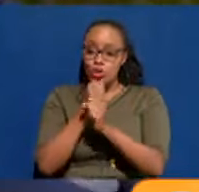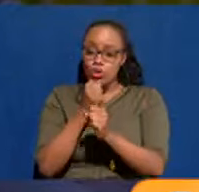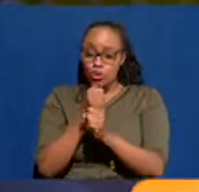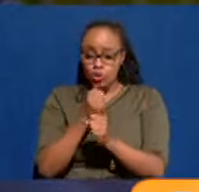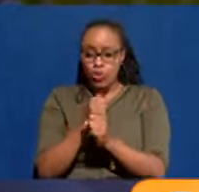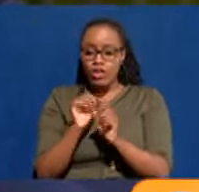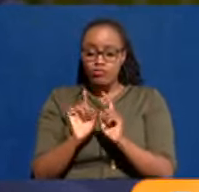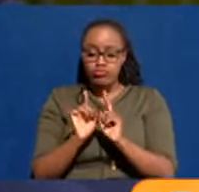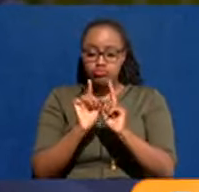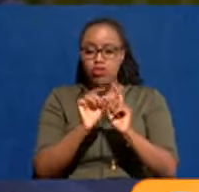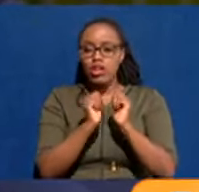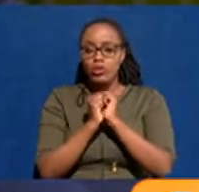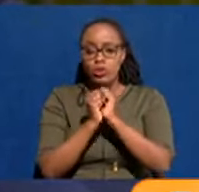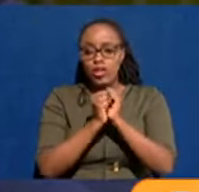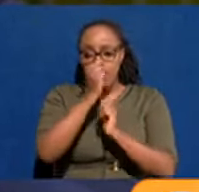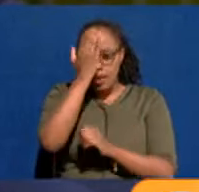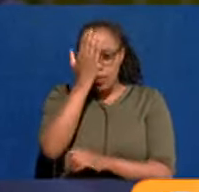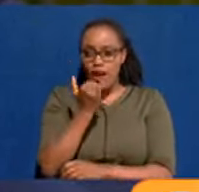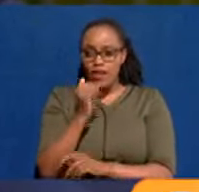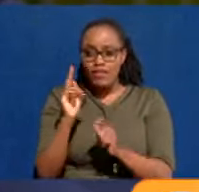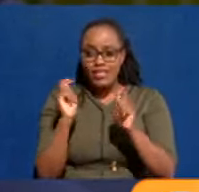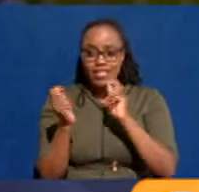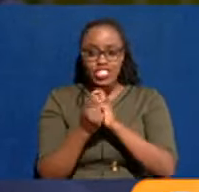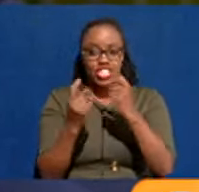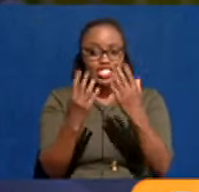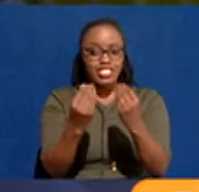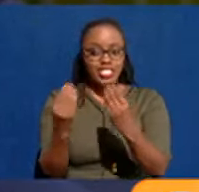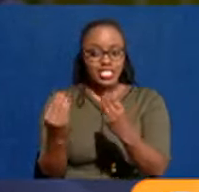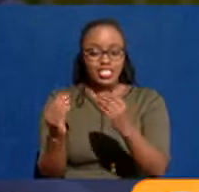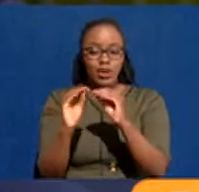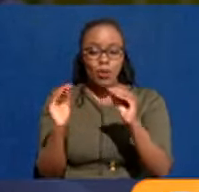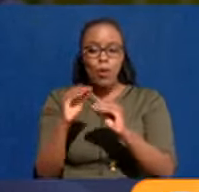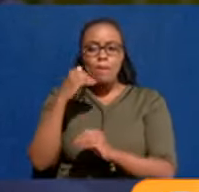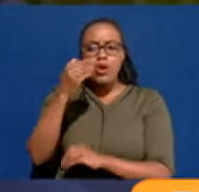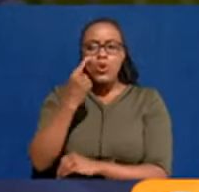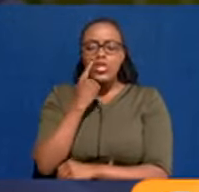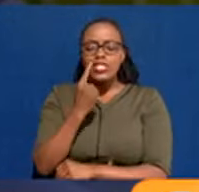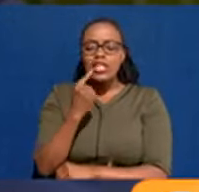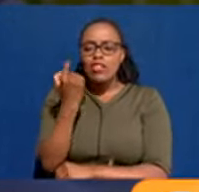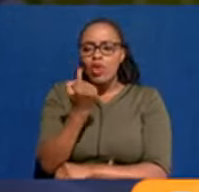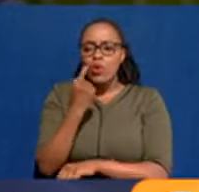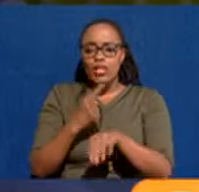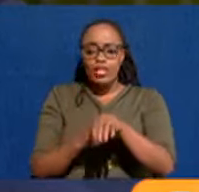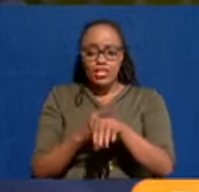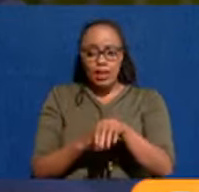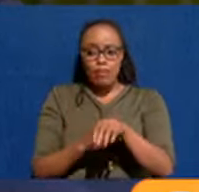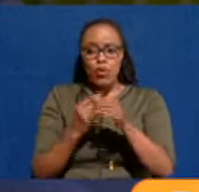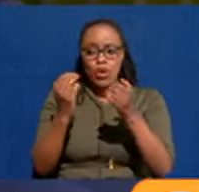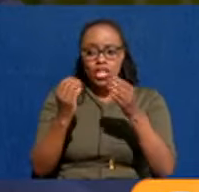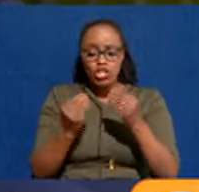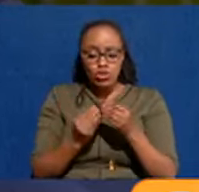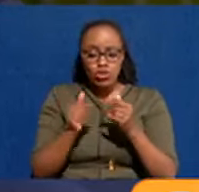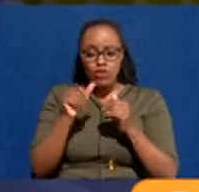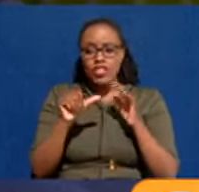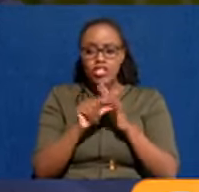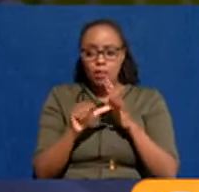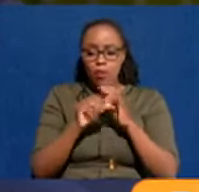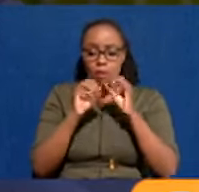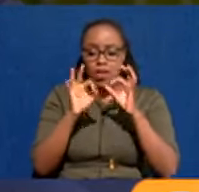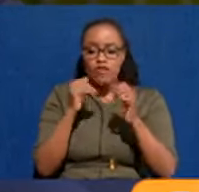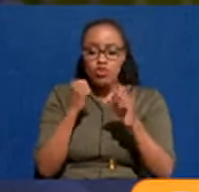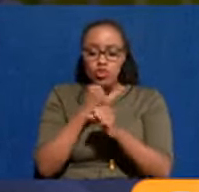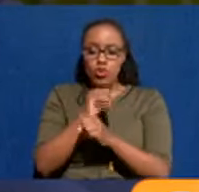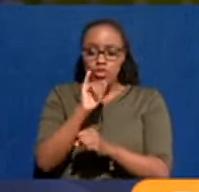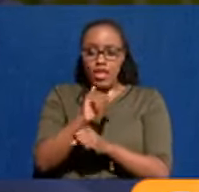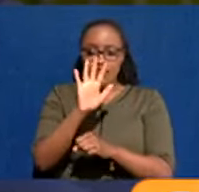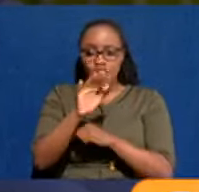along. Because, you know, change is not easy. But I promise you, this is the only time we have to sort out this city. If we don't do it in